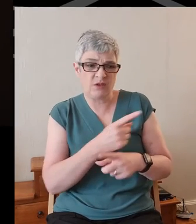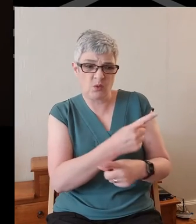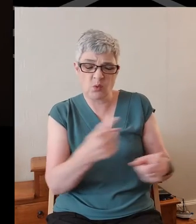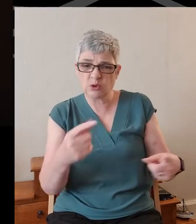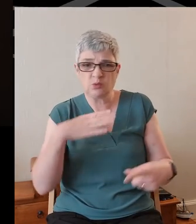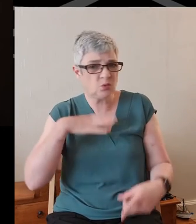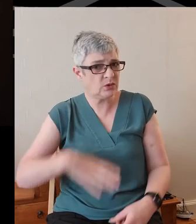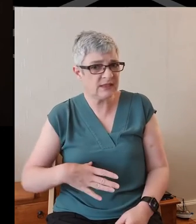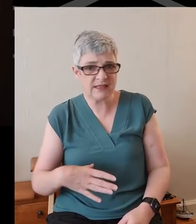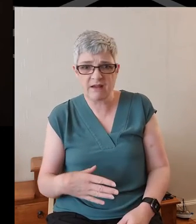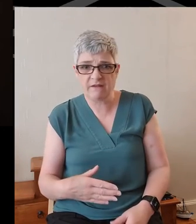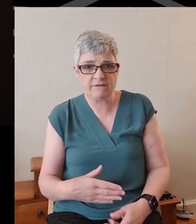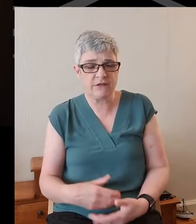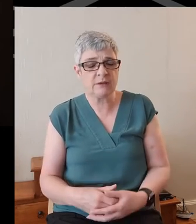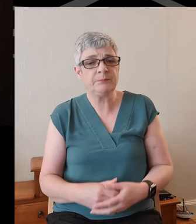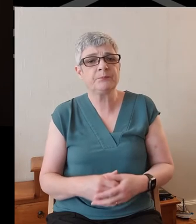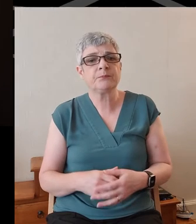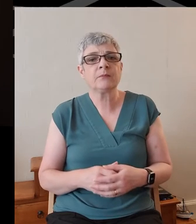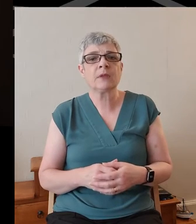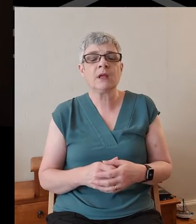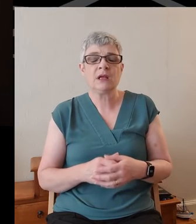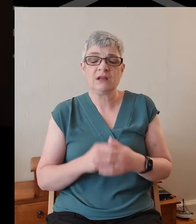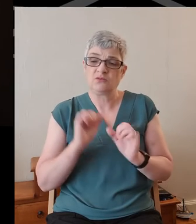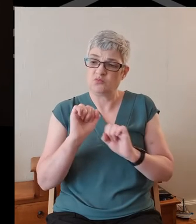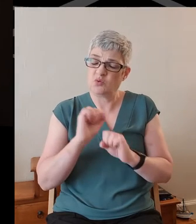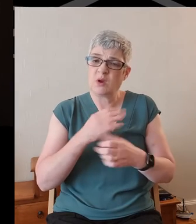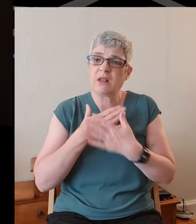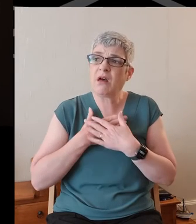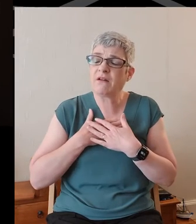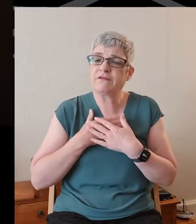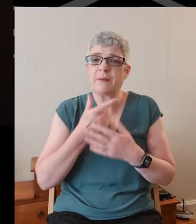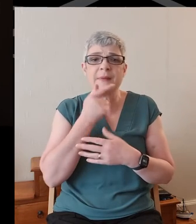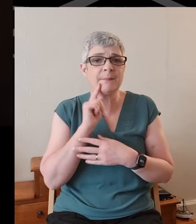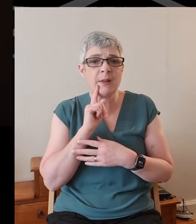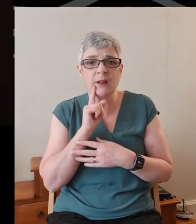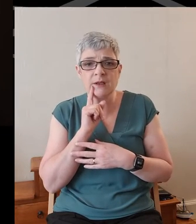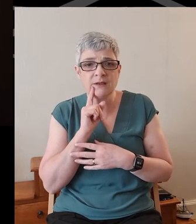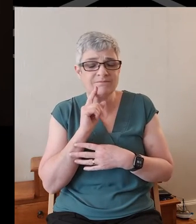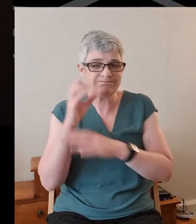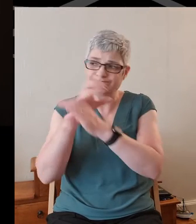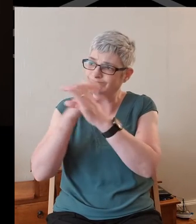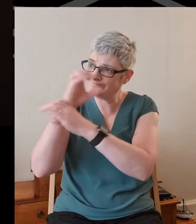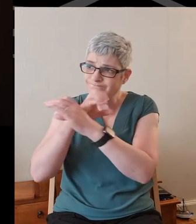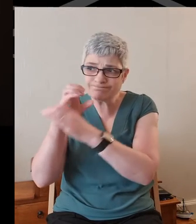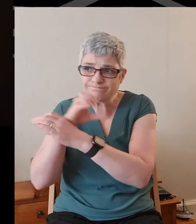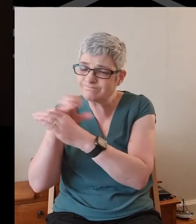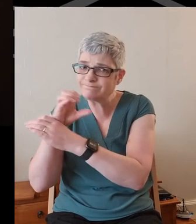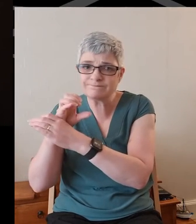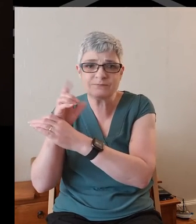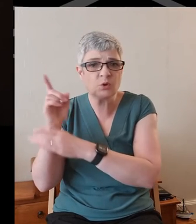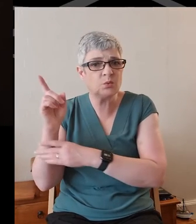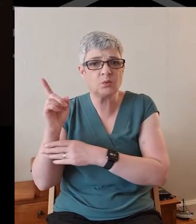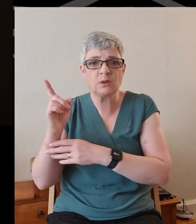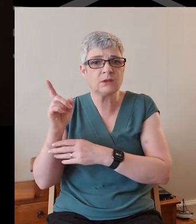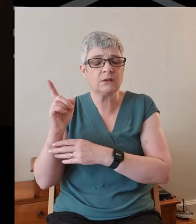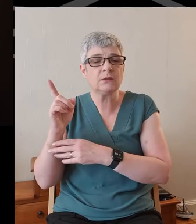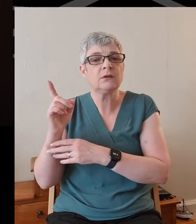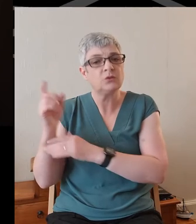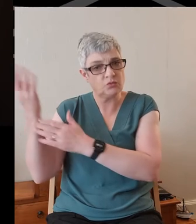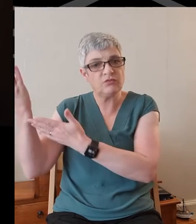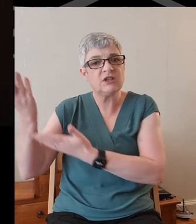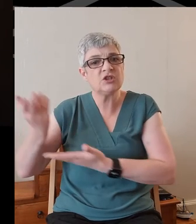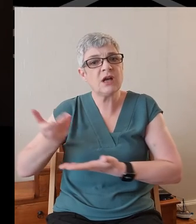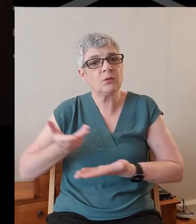in your love for people who had not sought you, you reached out.